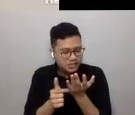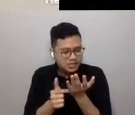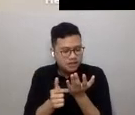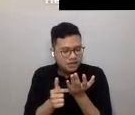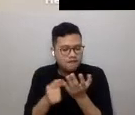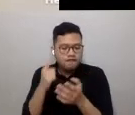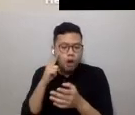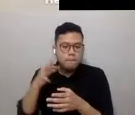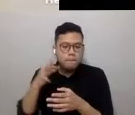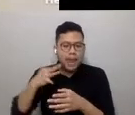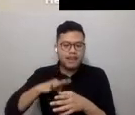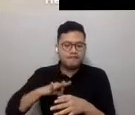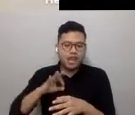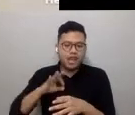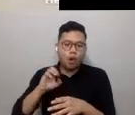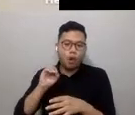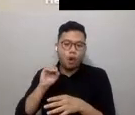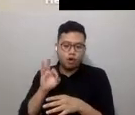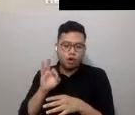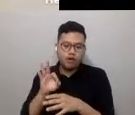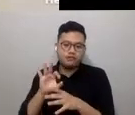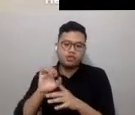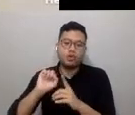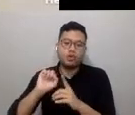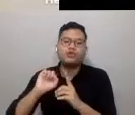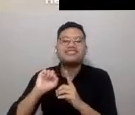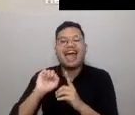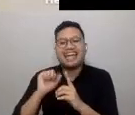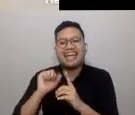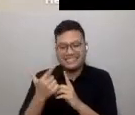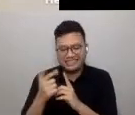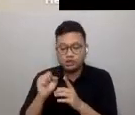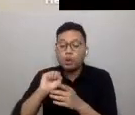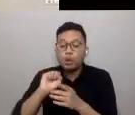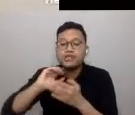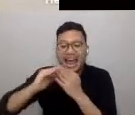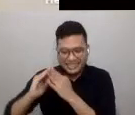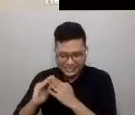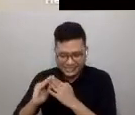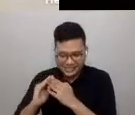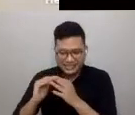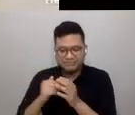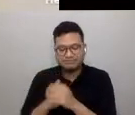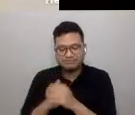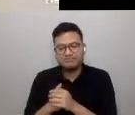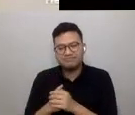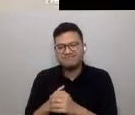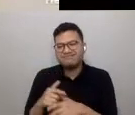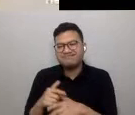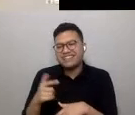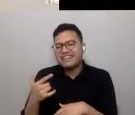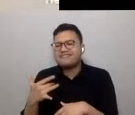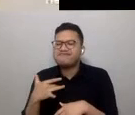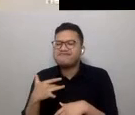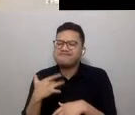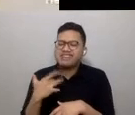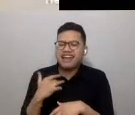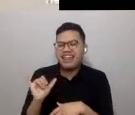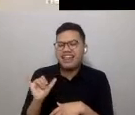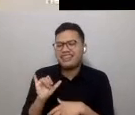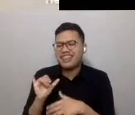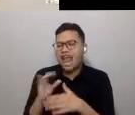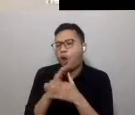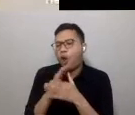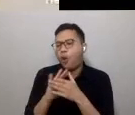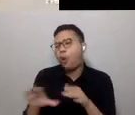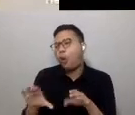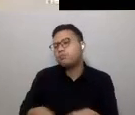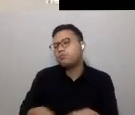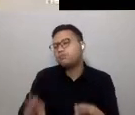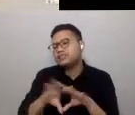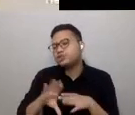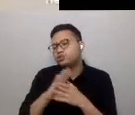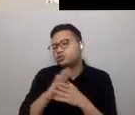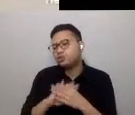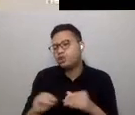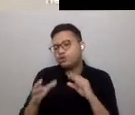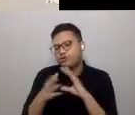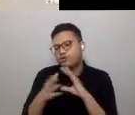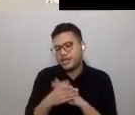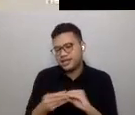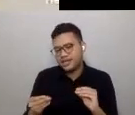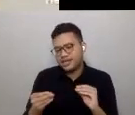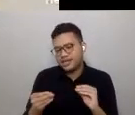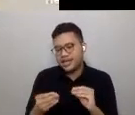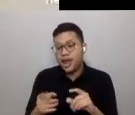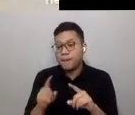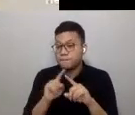society. This may sound like an Aristotelian cliché, but the greater interrelationship between the sum of